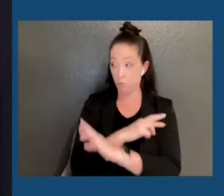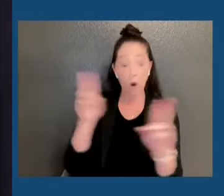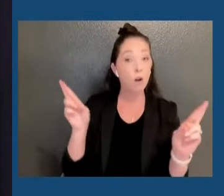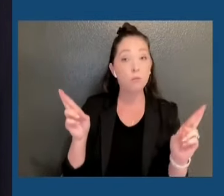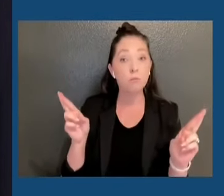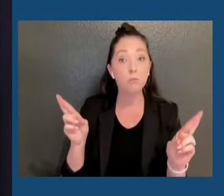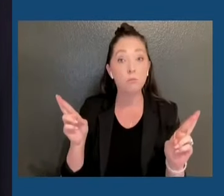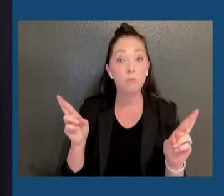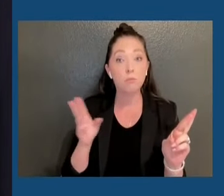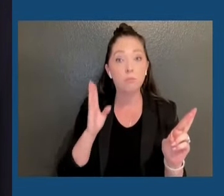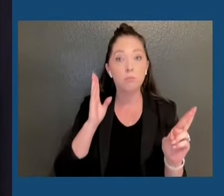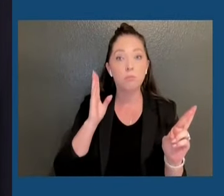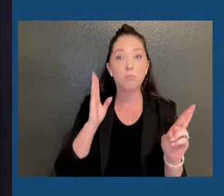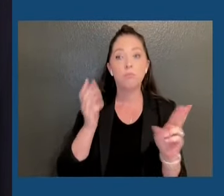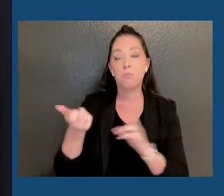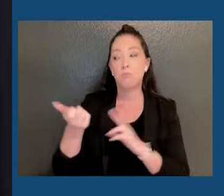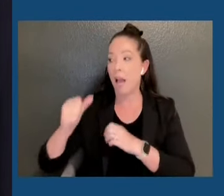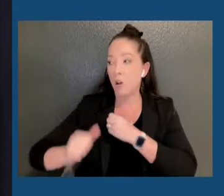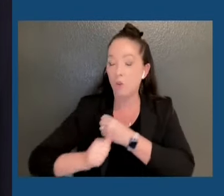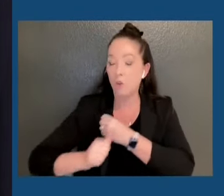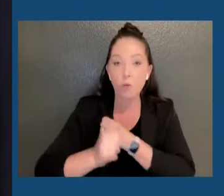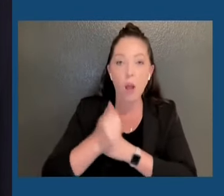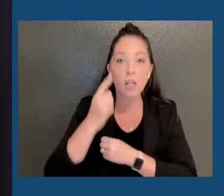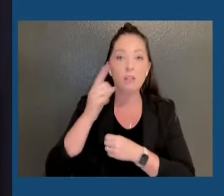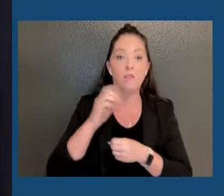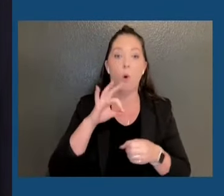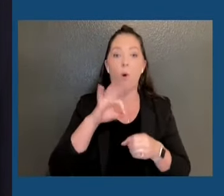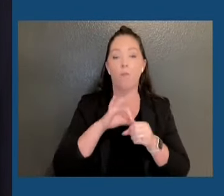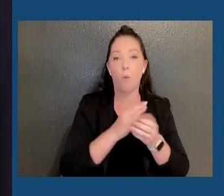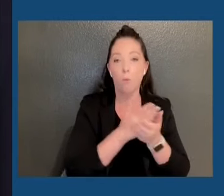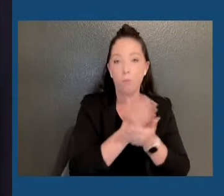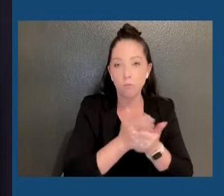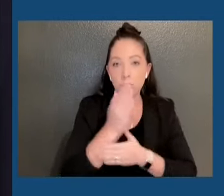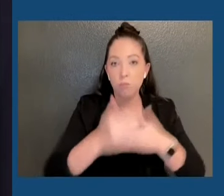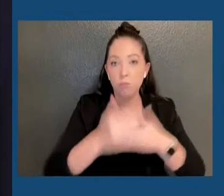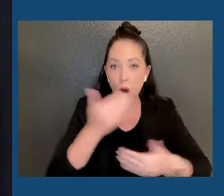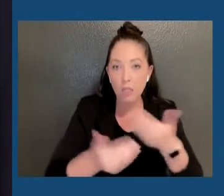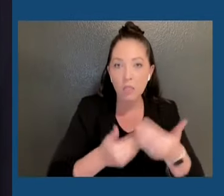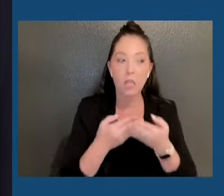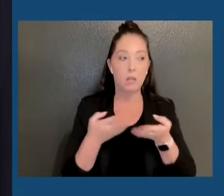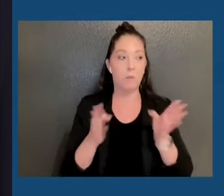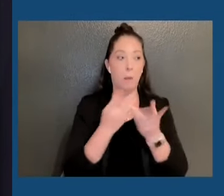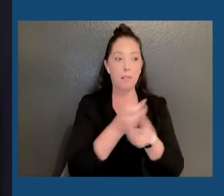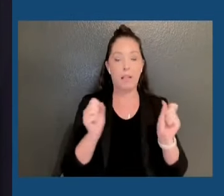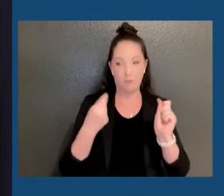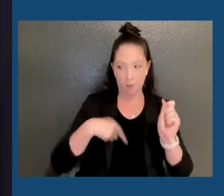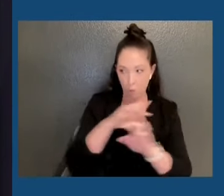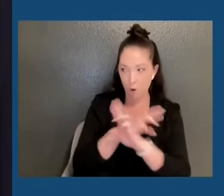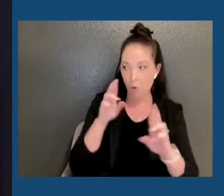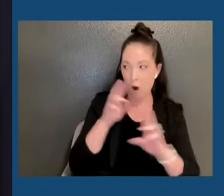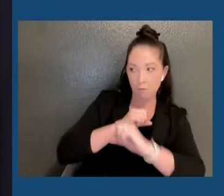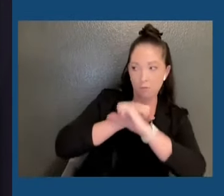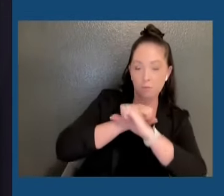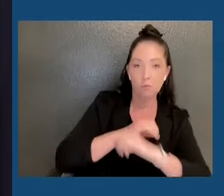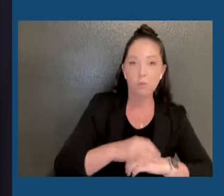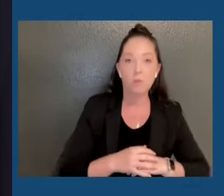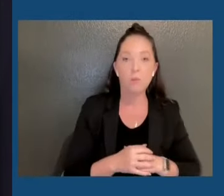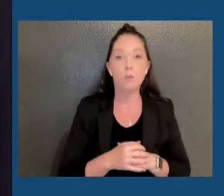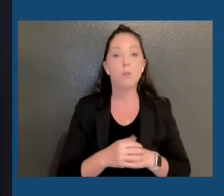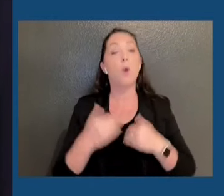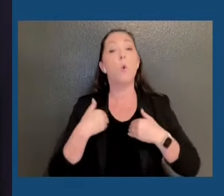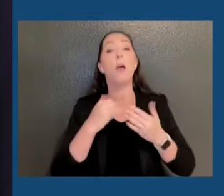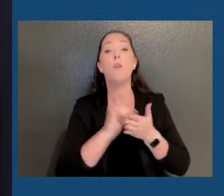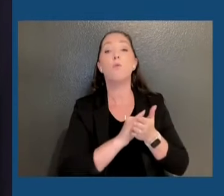respond to any threats to our democratic process or our public safety. Now, what we're doing here is we have our New York State Intelligence